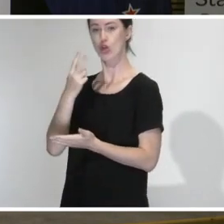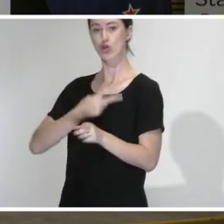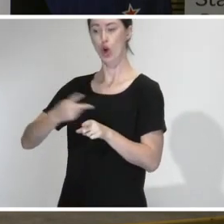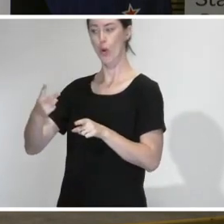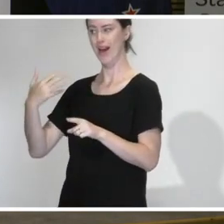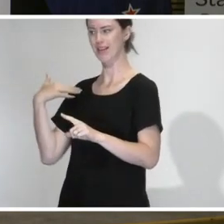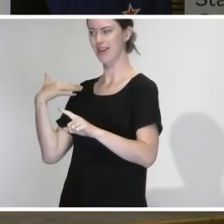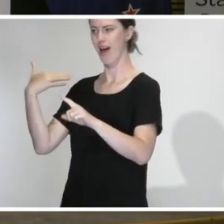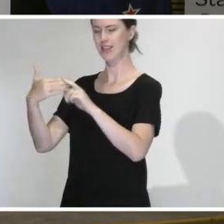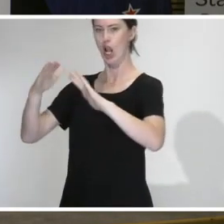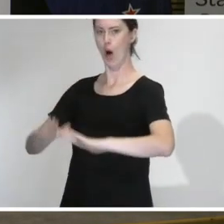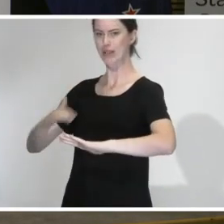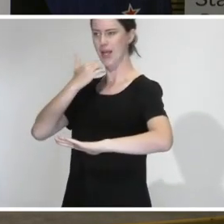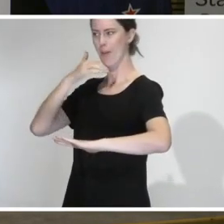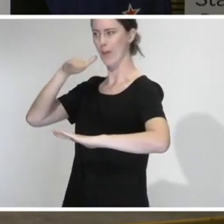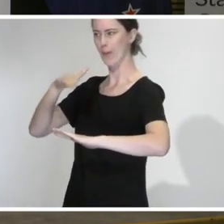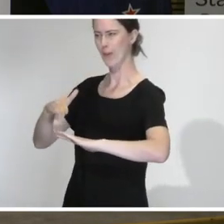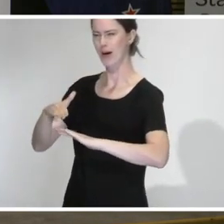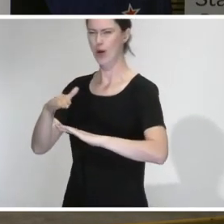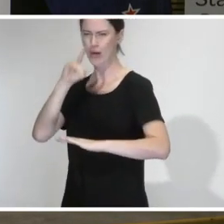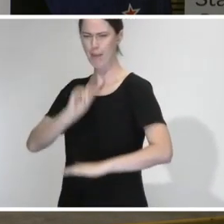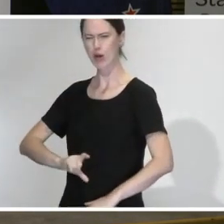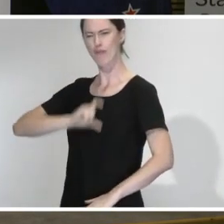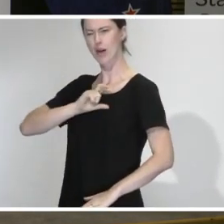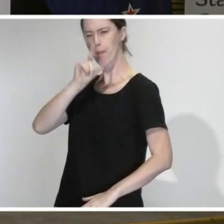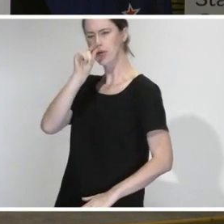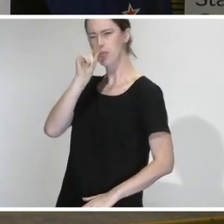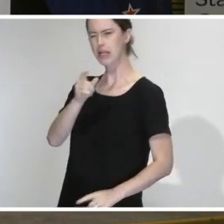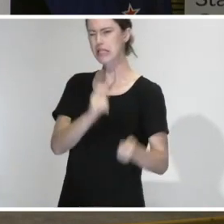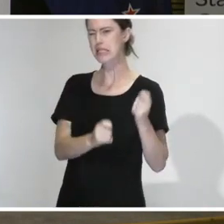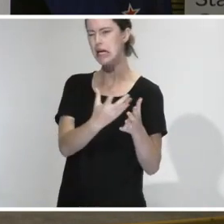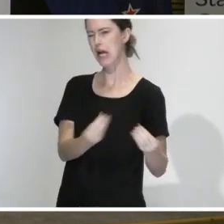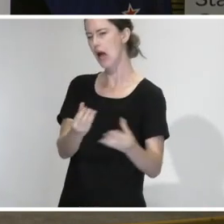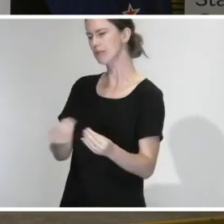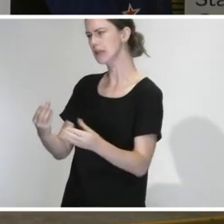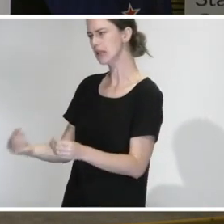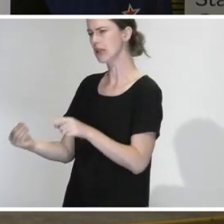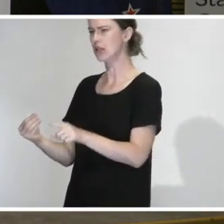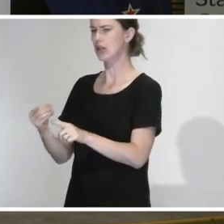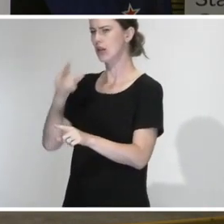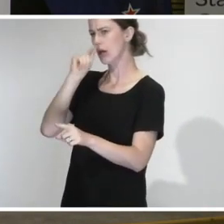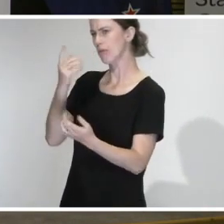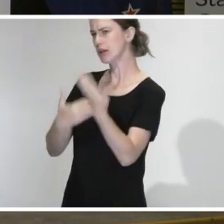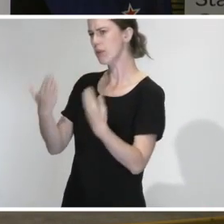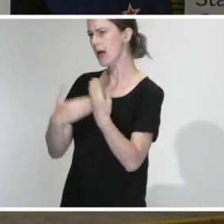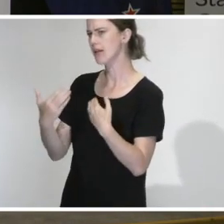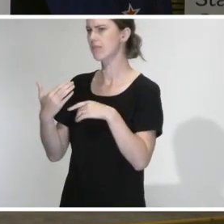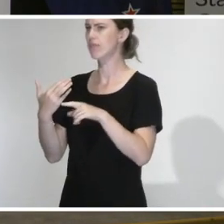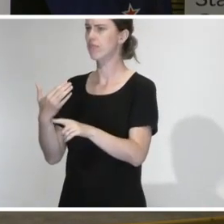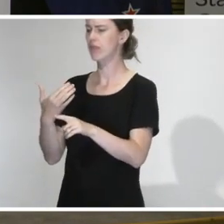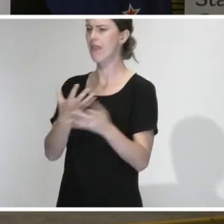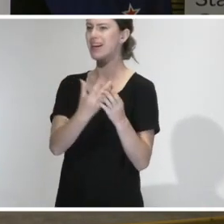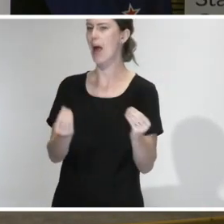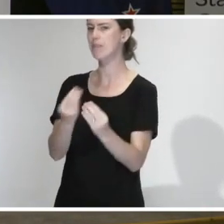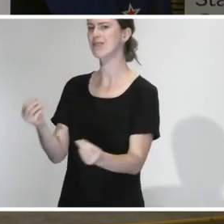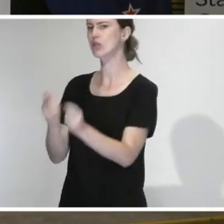that downward trend, given the gaps in the testing data around regional and demographic gaps? And is there any light you can shed on where those